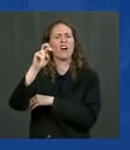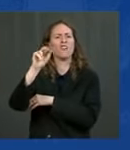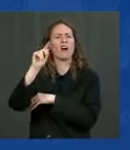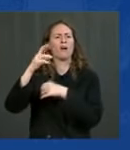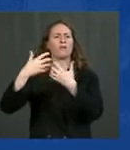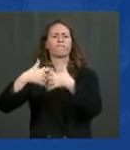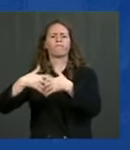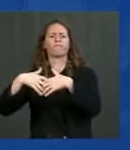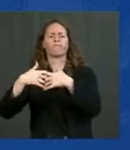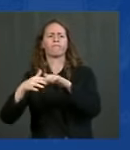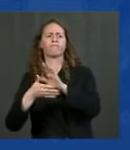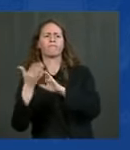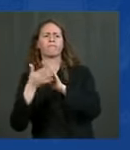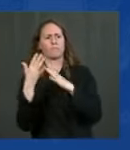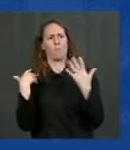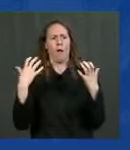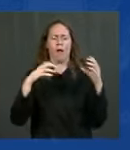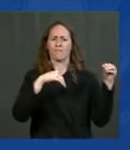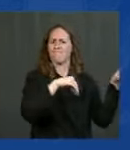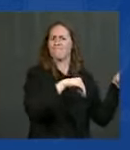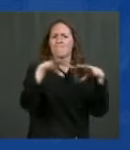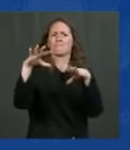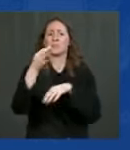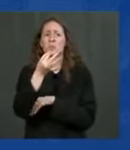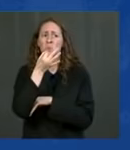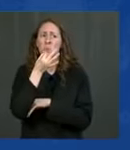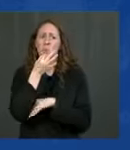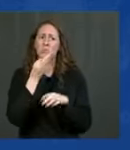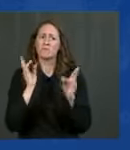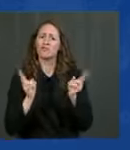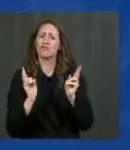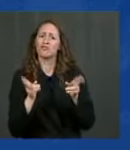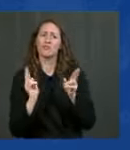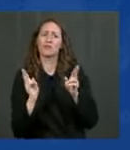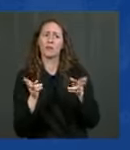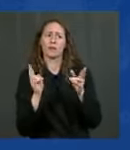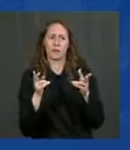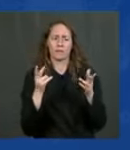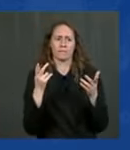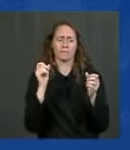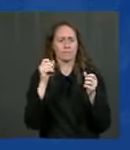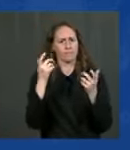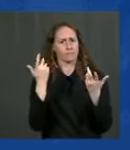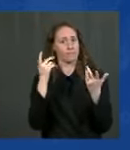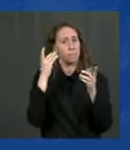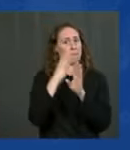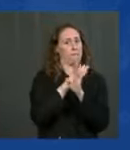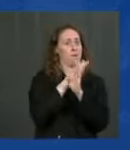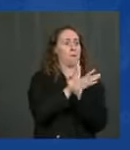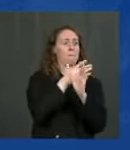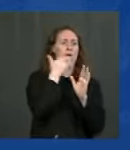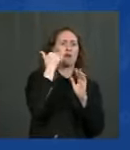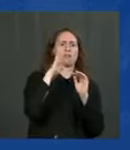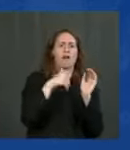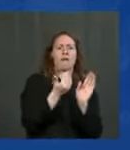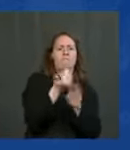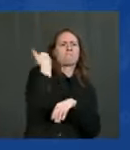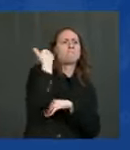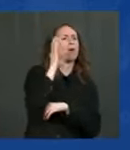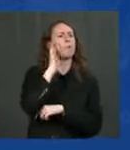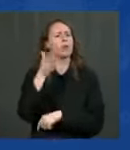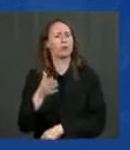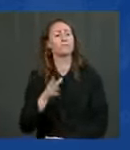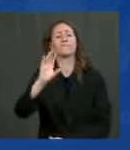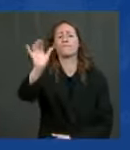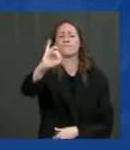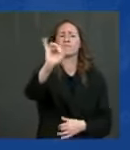faster than anything happened during Katrina and we're also working on the cell phone with the cell phone company so you can call your